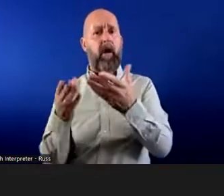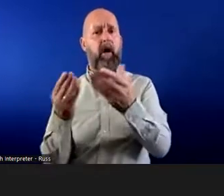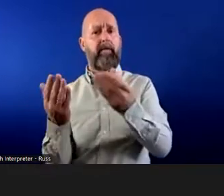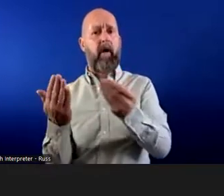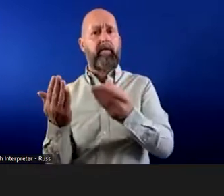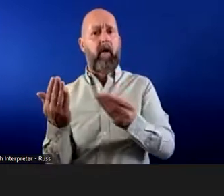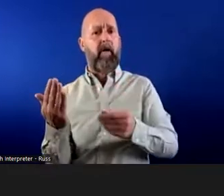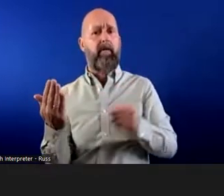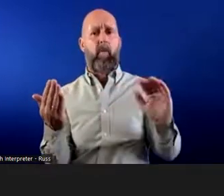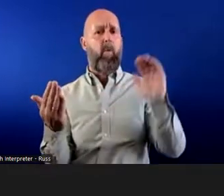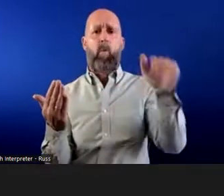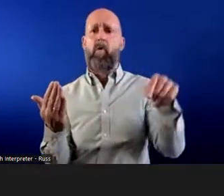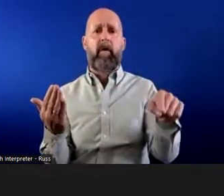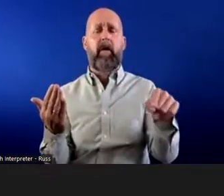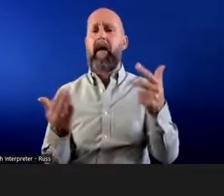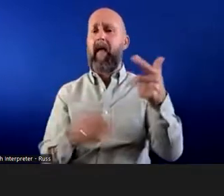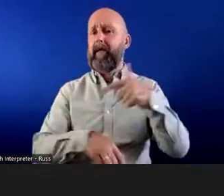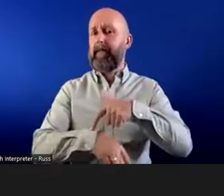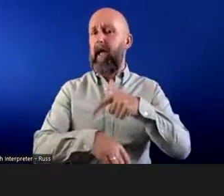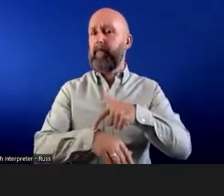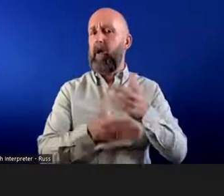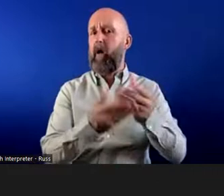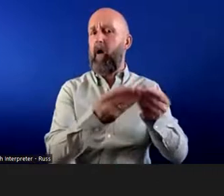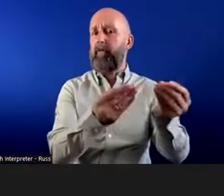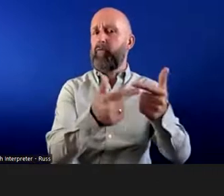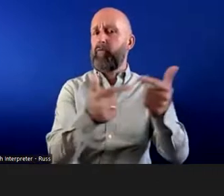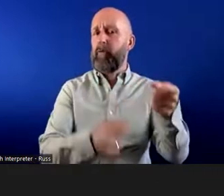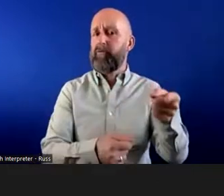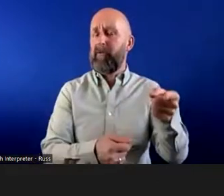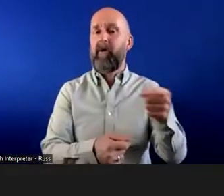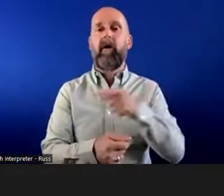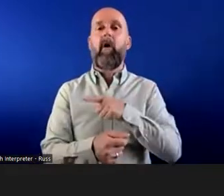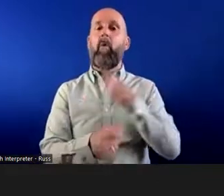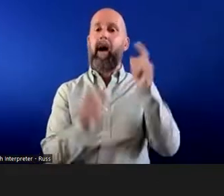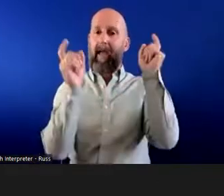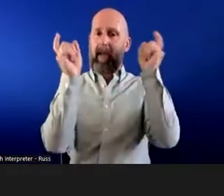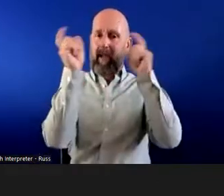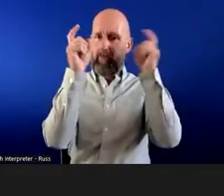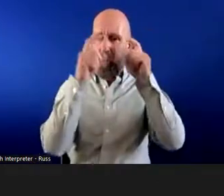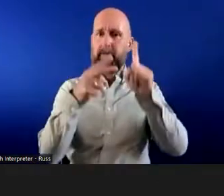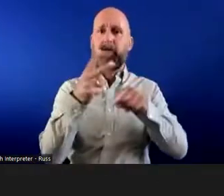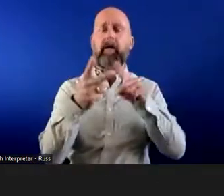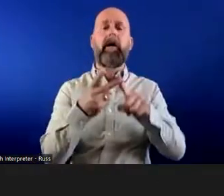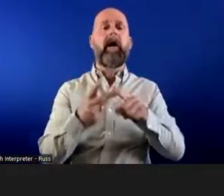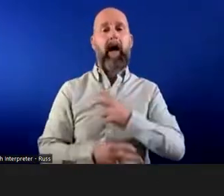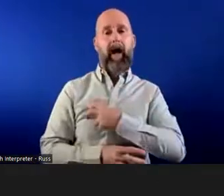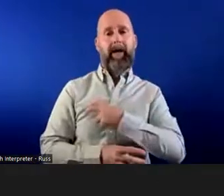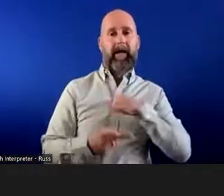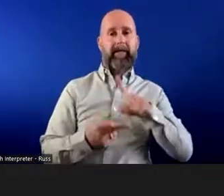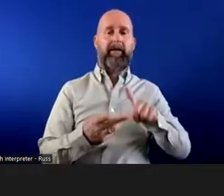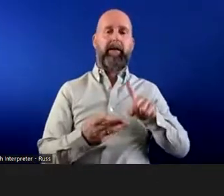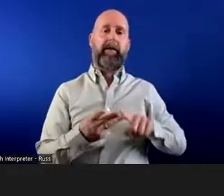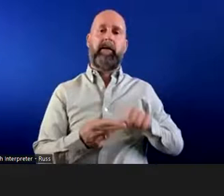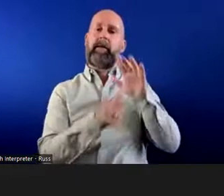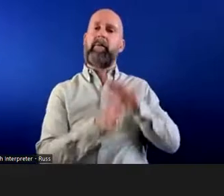exceeded that I think by eight times. And she suffered from migraines, anxiety and depression. These were recognised